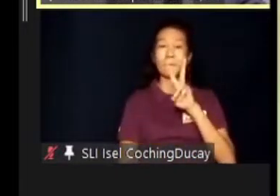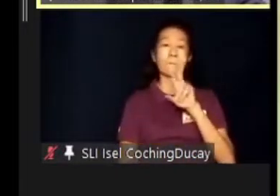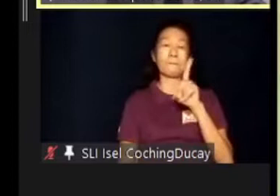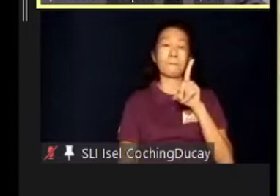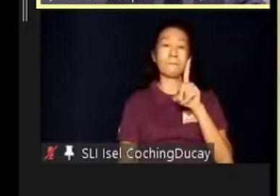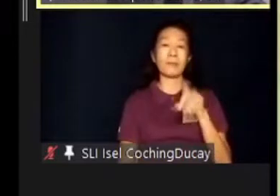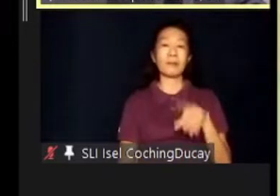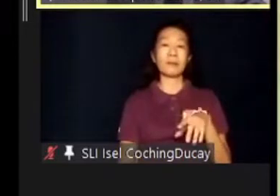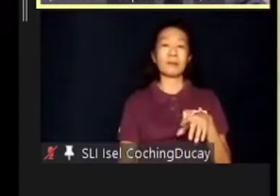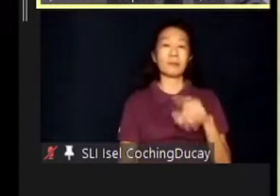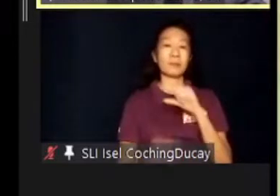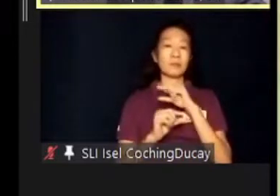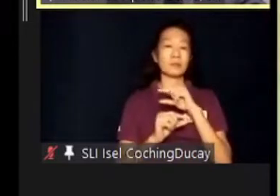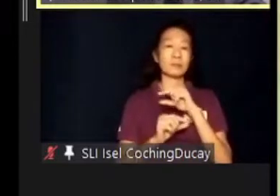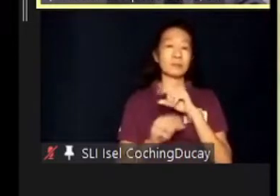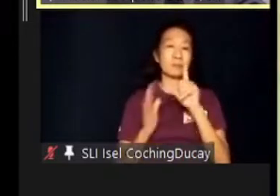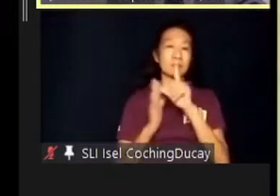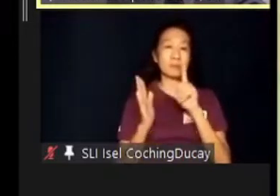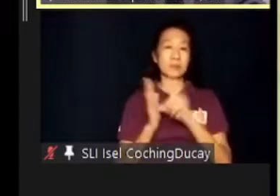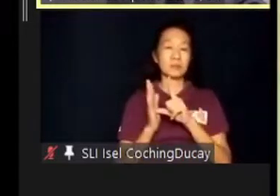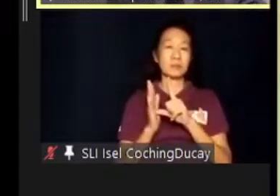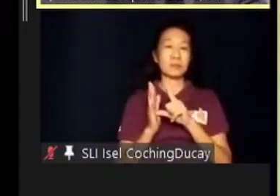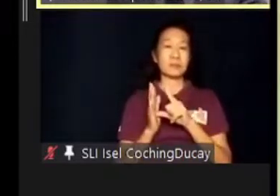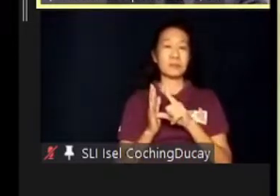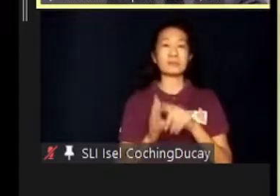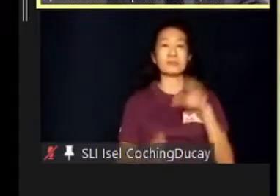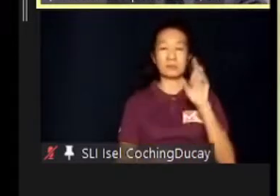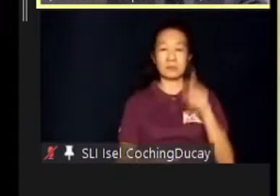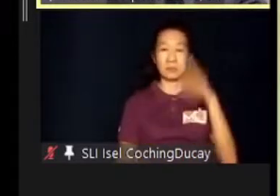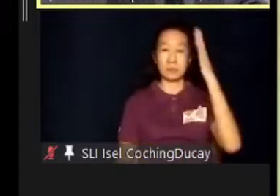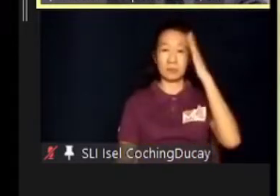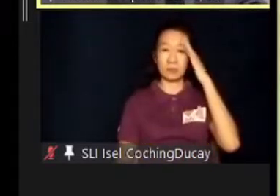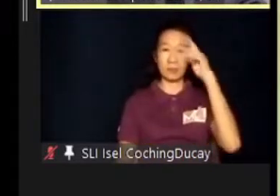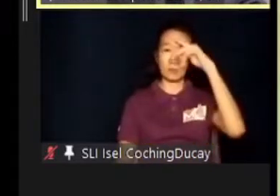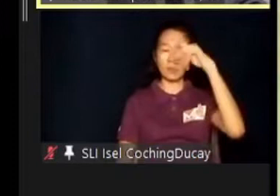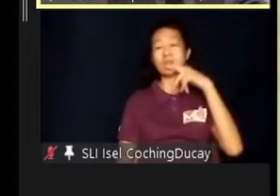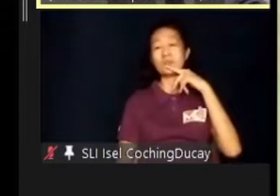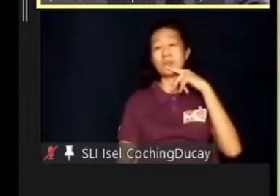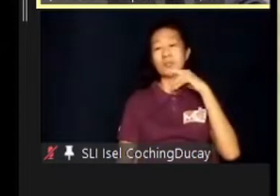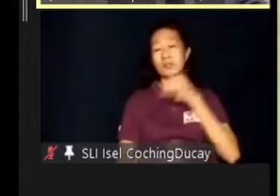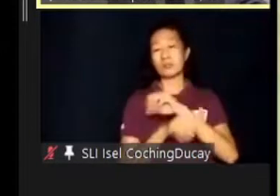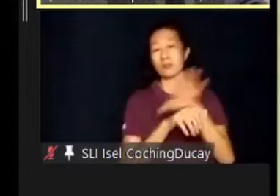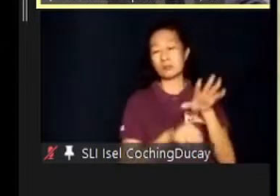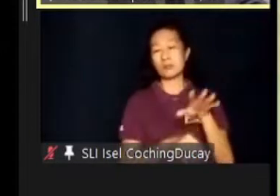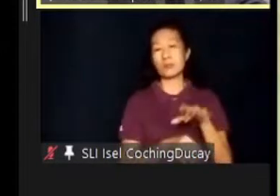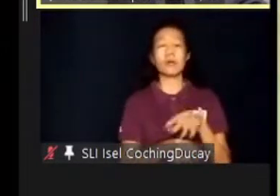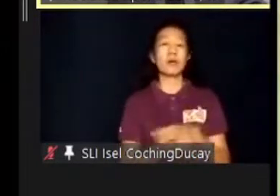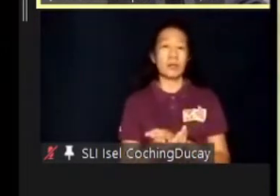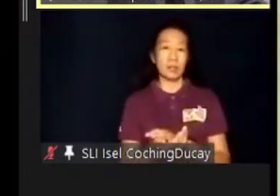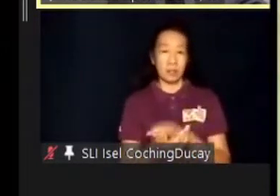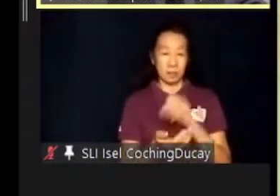guardianship should have already been established. Parents are advised to help students enroll in SSS,